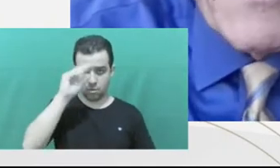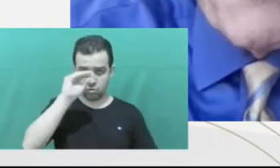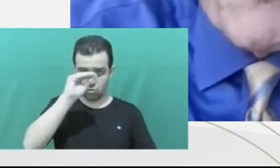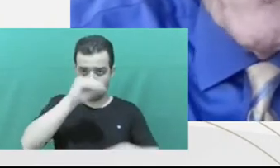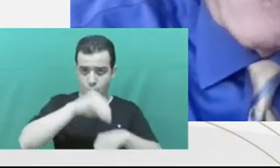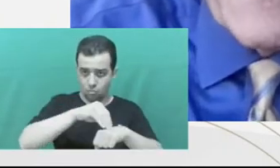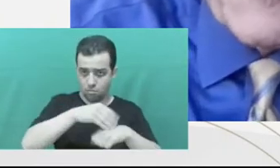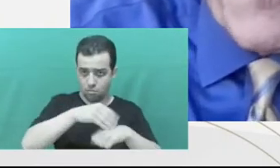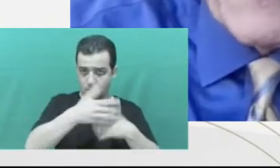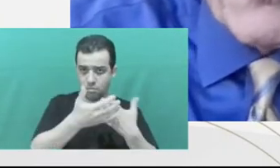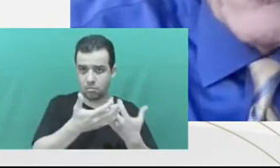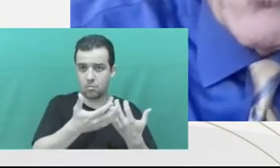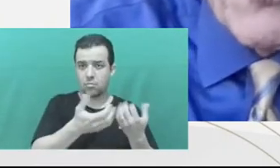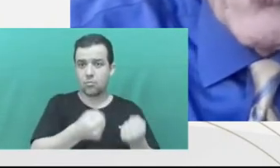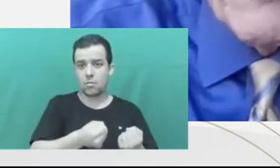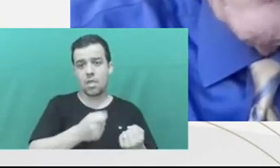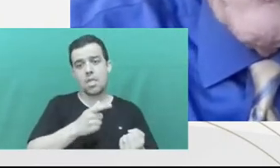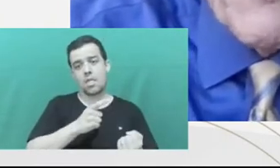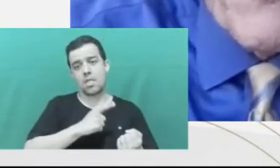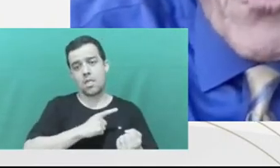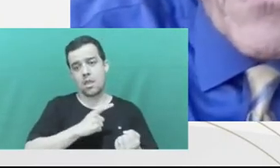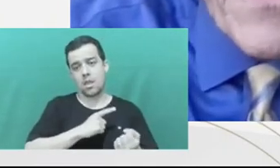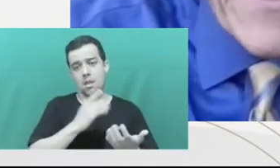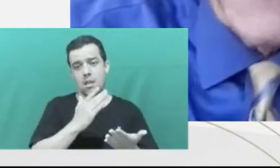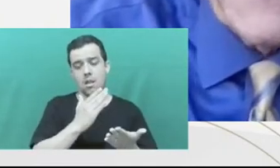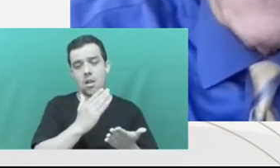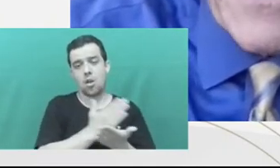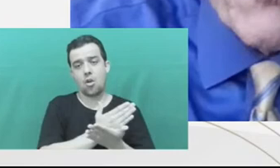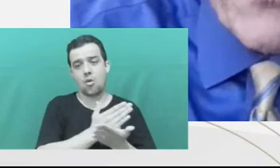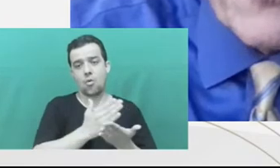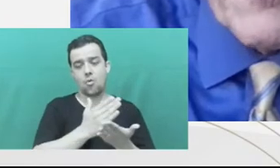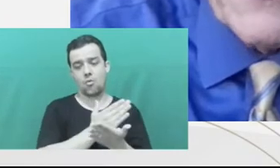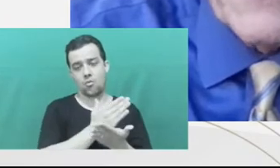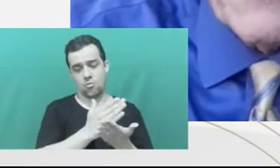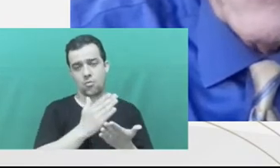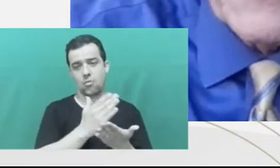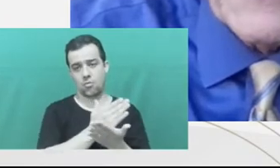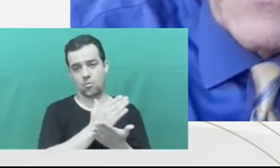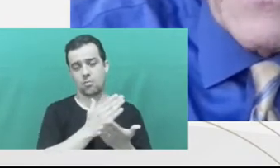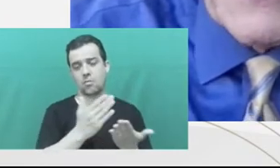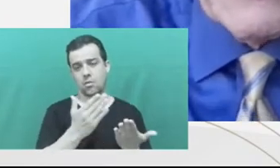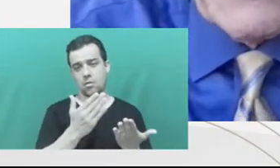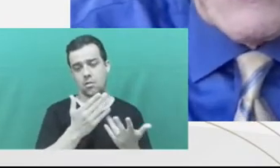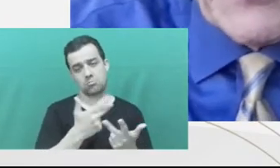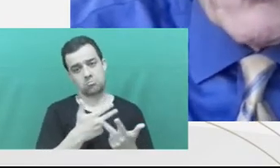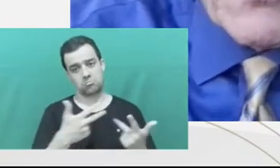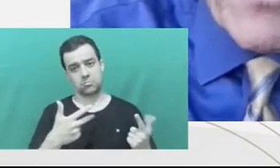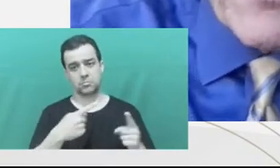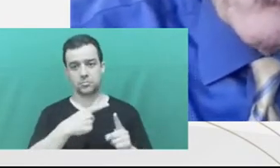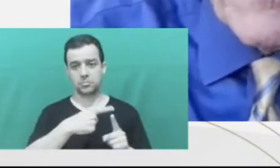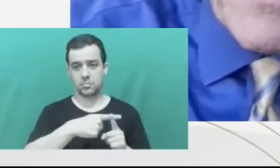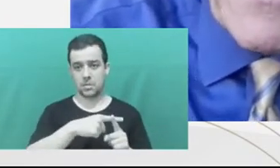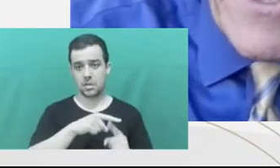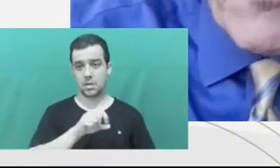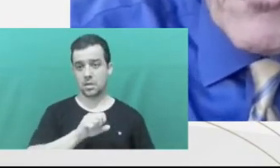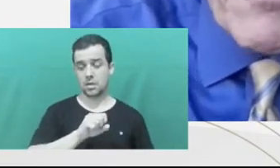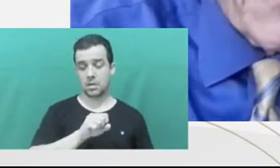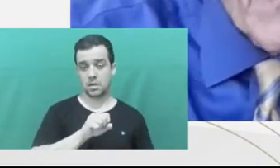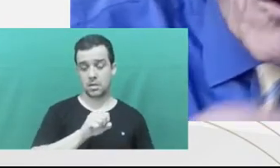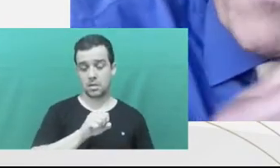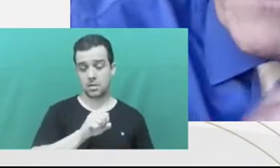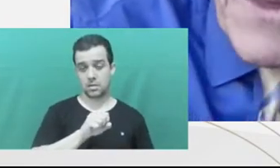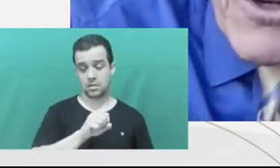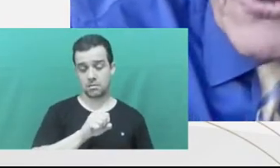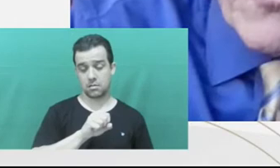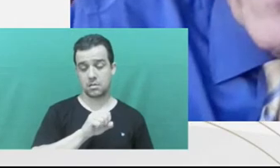It would be an improvement if defendants were told before they had to decide whether to plead guilty. Here is what you will get after